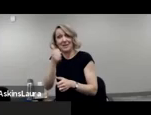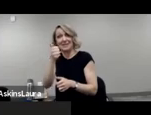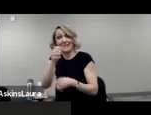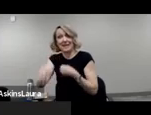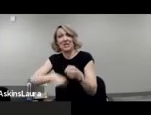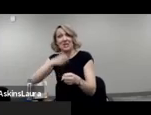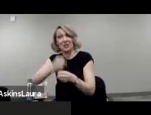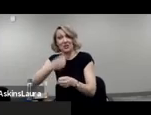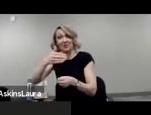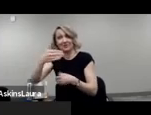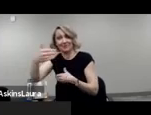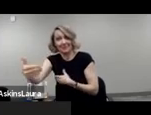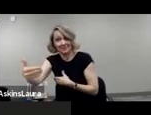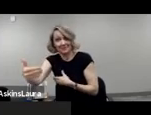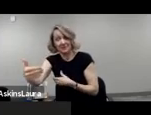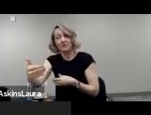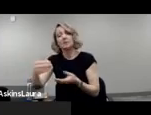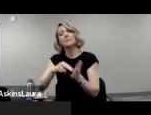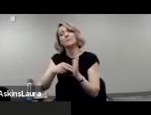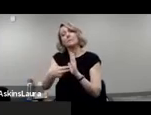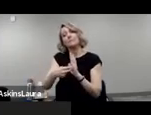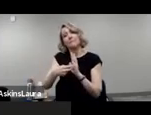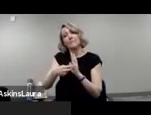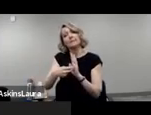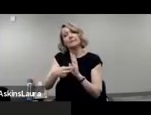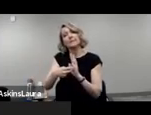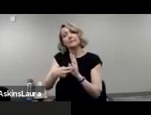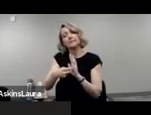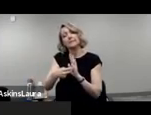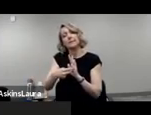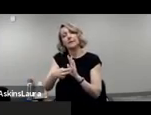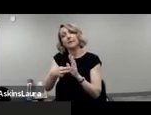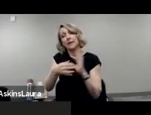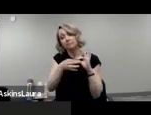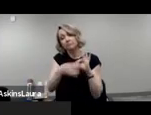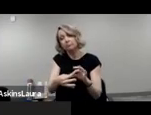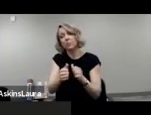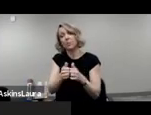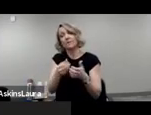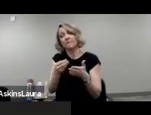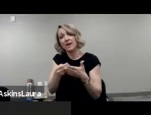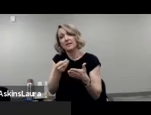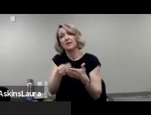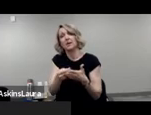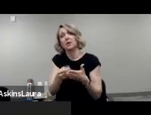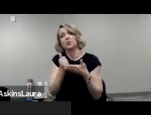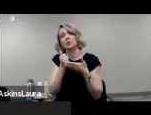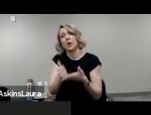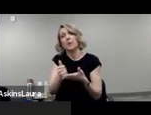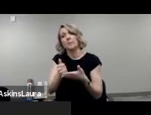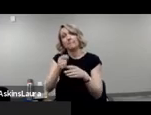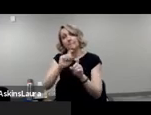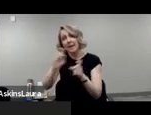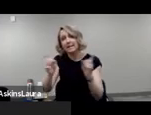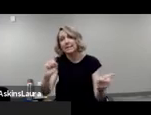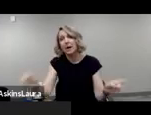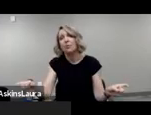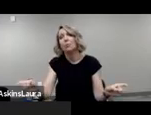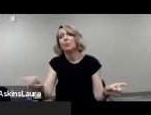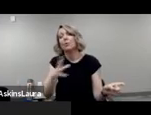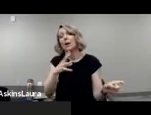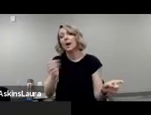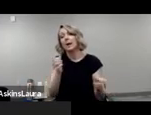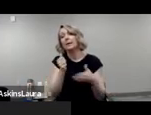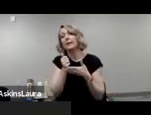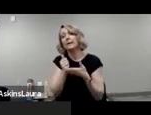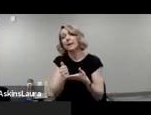years, come with funding to help pass out and talk about